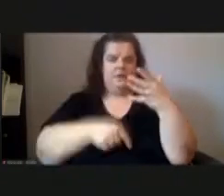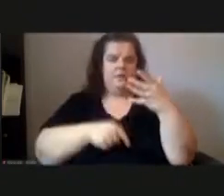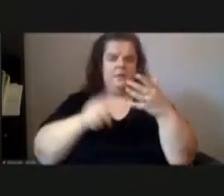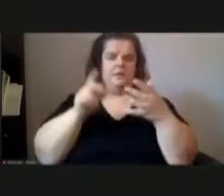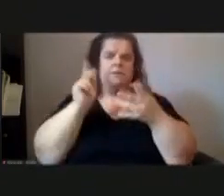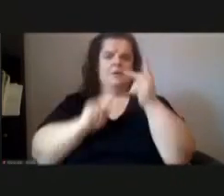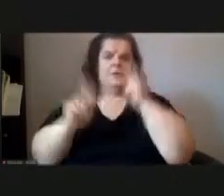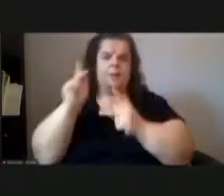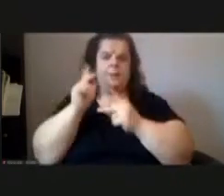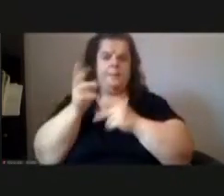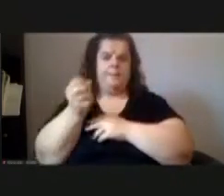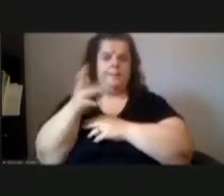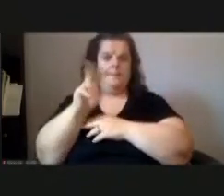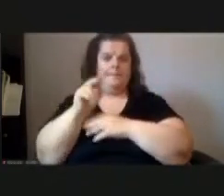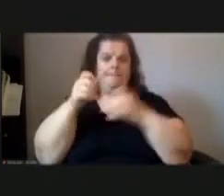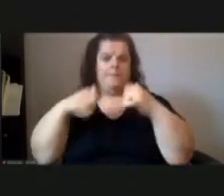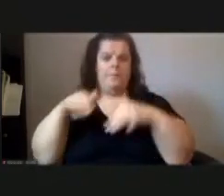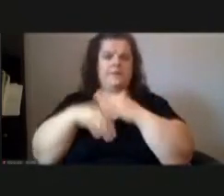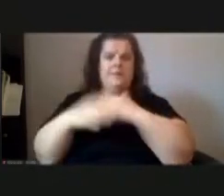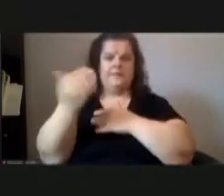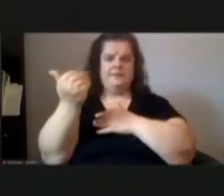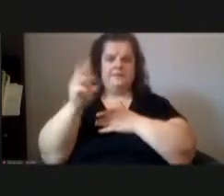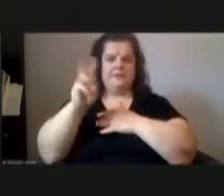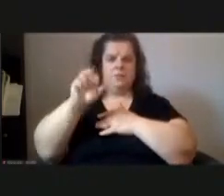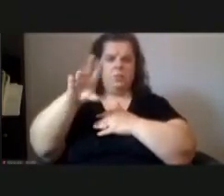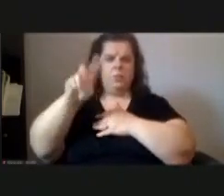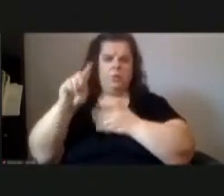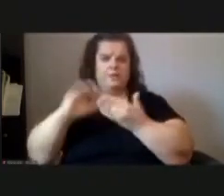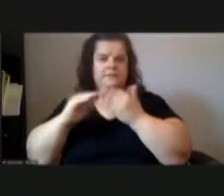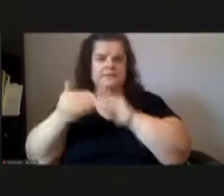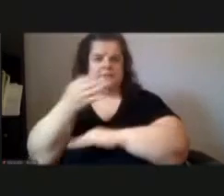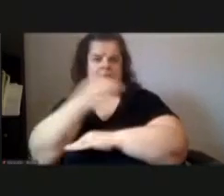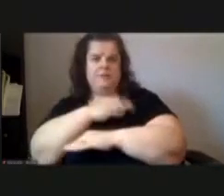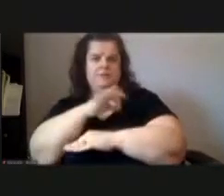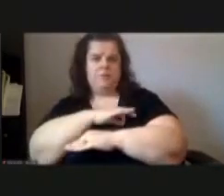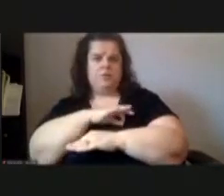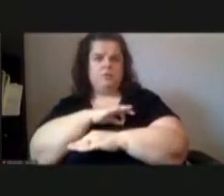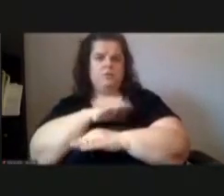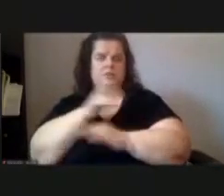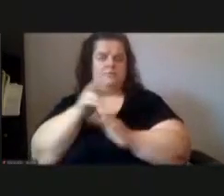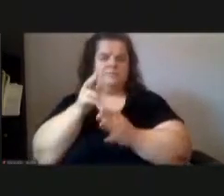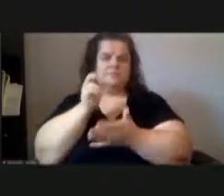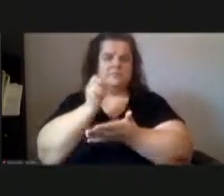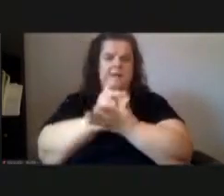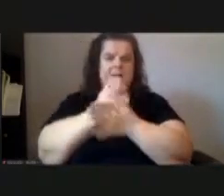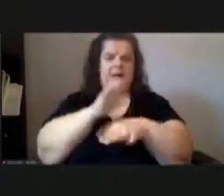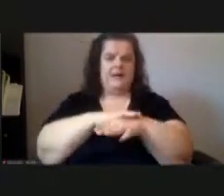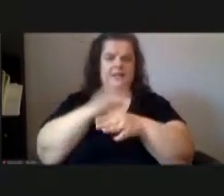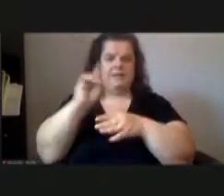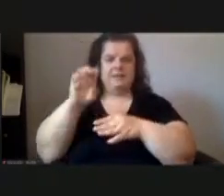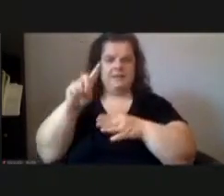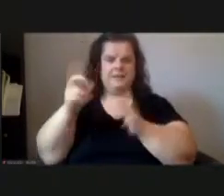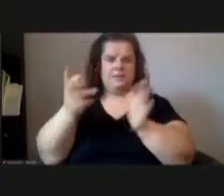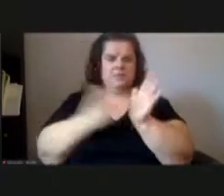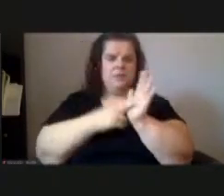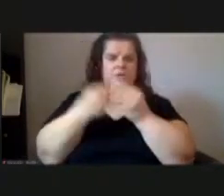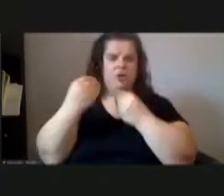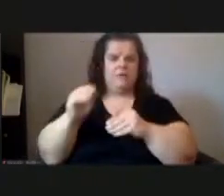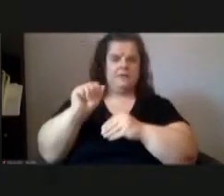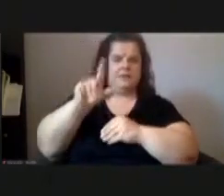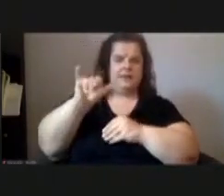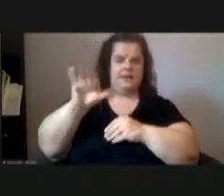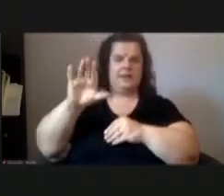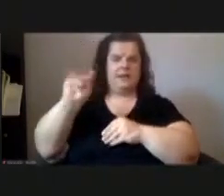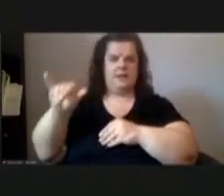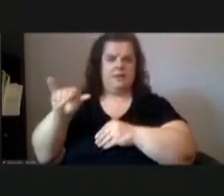into the following publicly owned properties in the 15th ward of the city of pittsburgh designated in the deed registry office of allegheny county